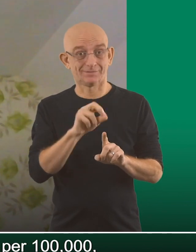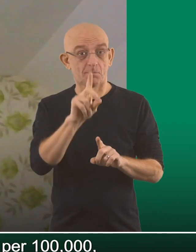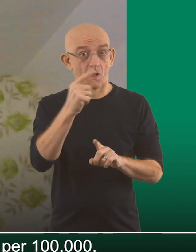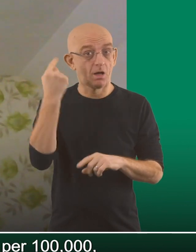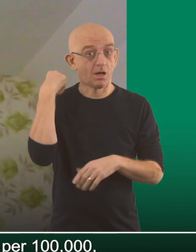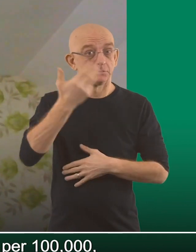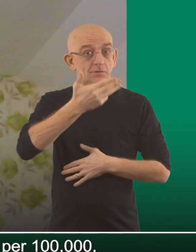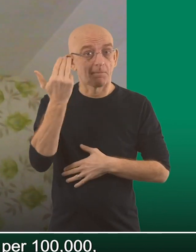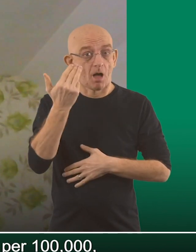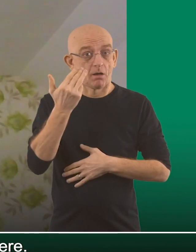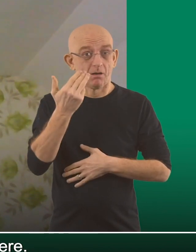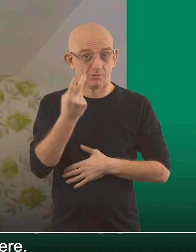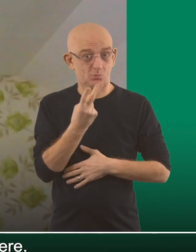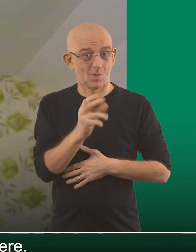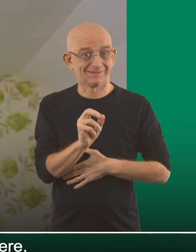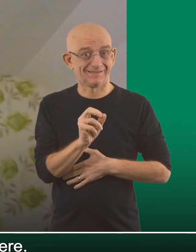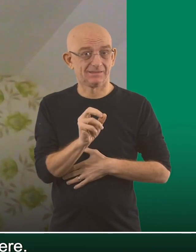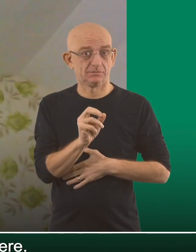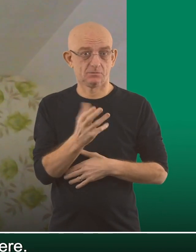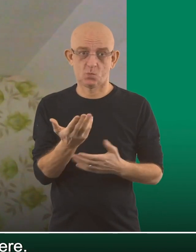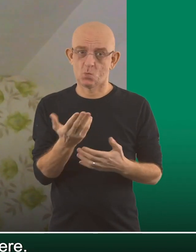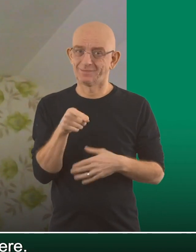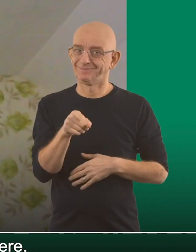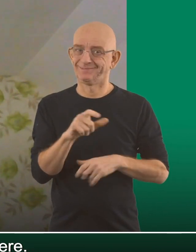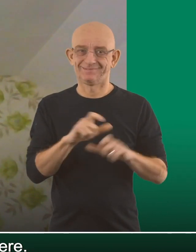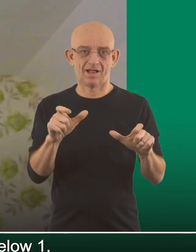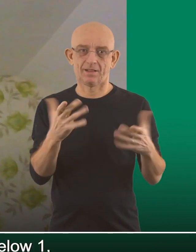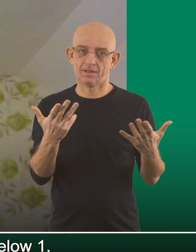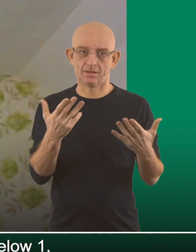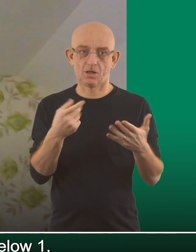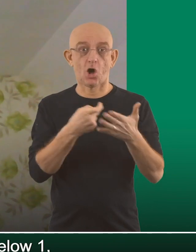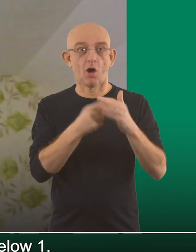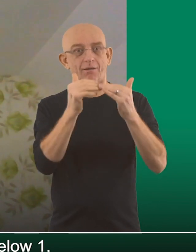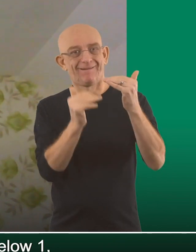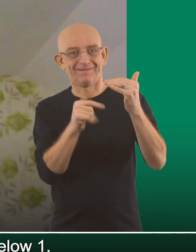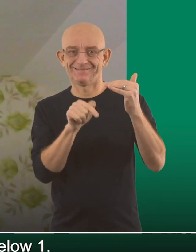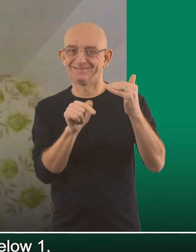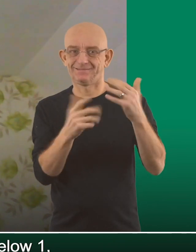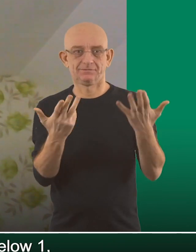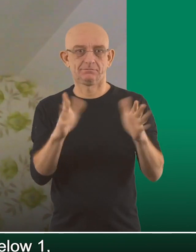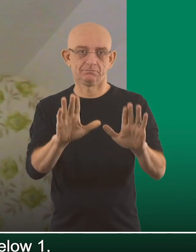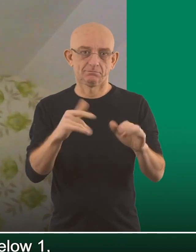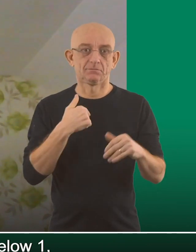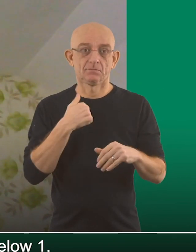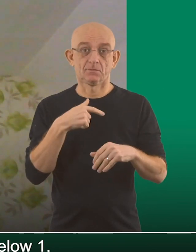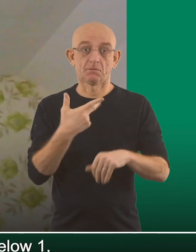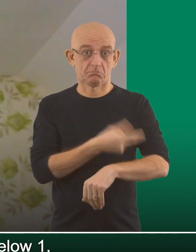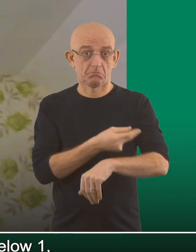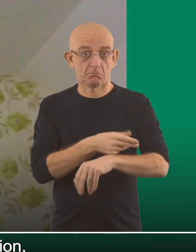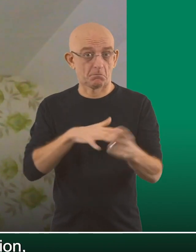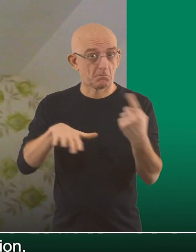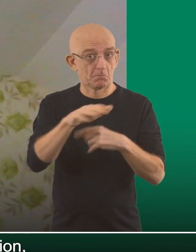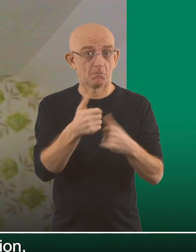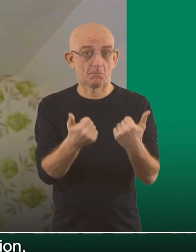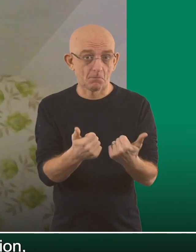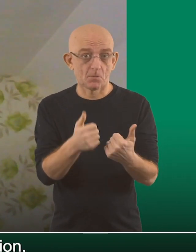summer, it was 20 to zero, 400,000. So it's a good way to go there. R is well below one. Currently, it's just below